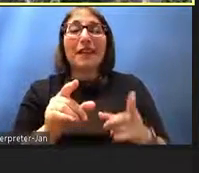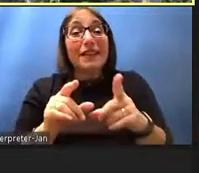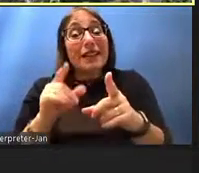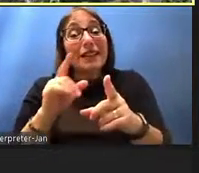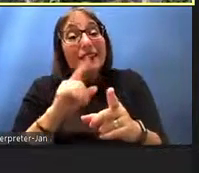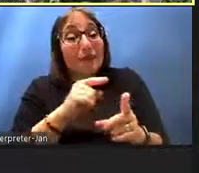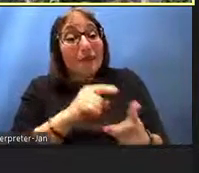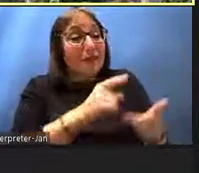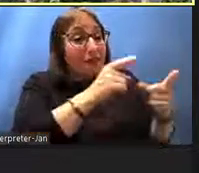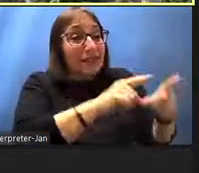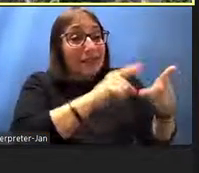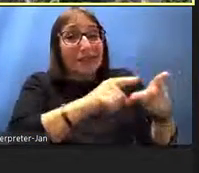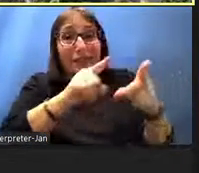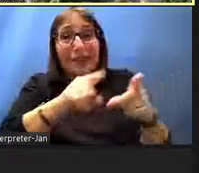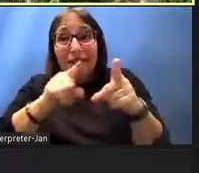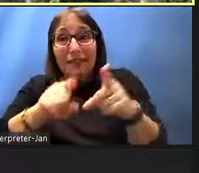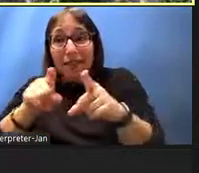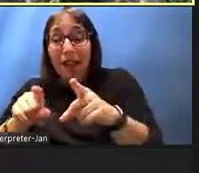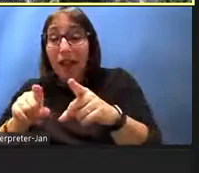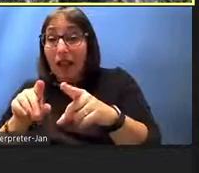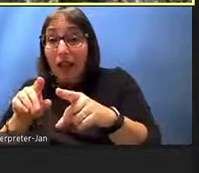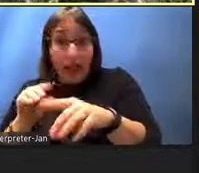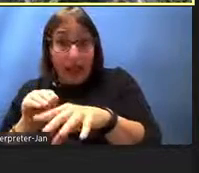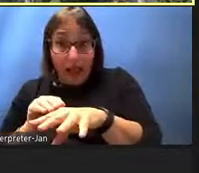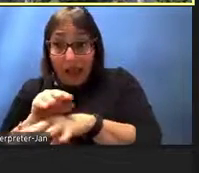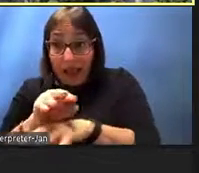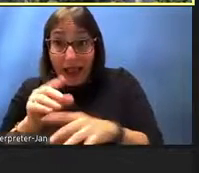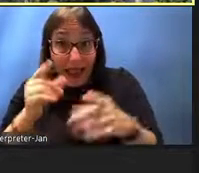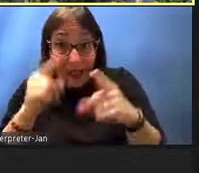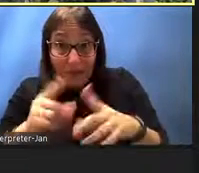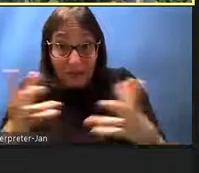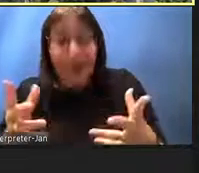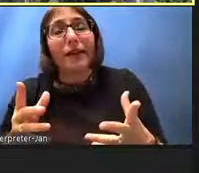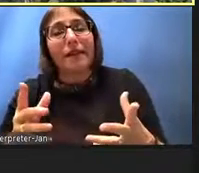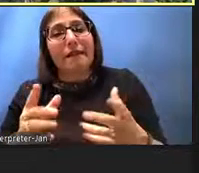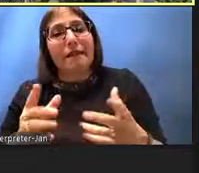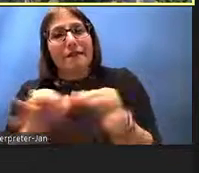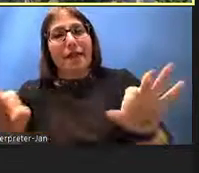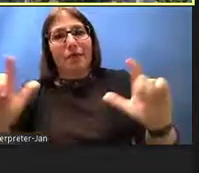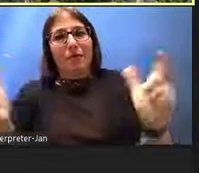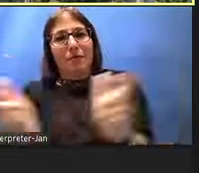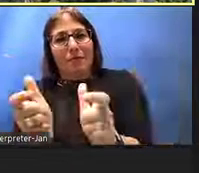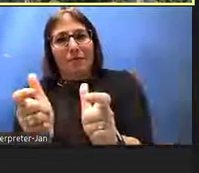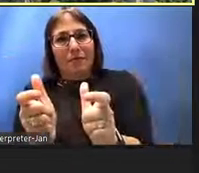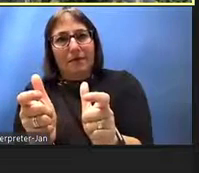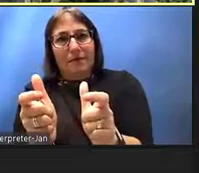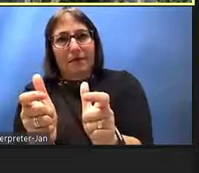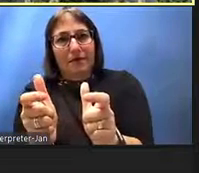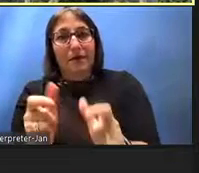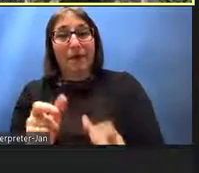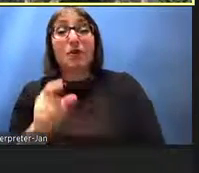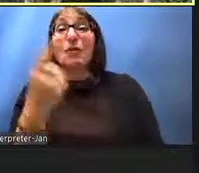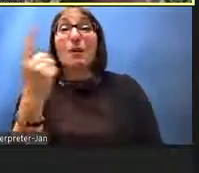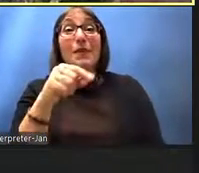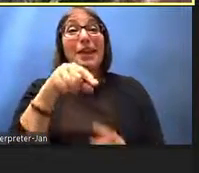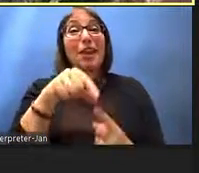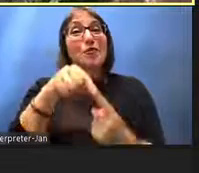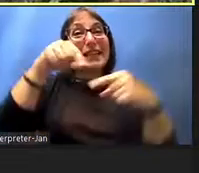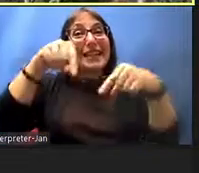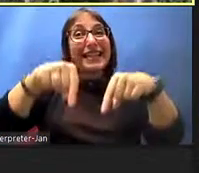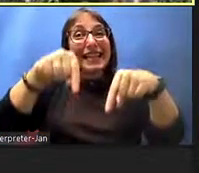another thing that is maybe kind of unique for our hawaii forest hawaii